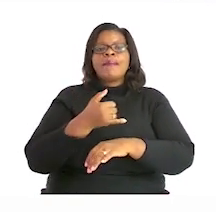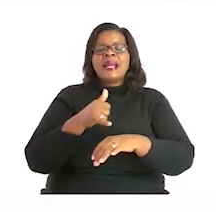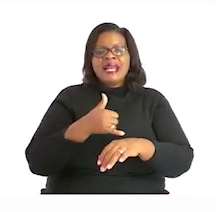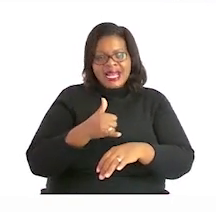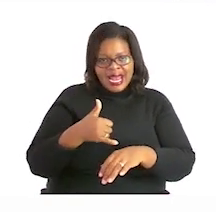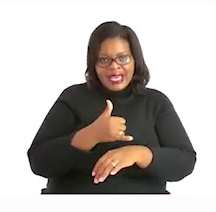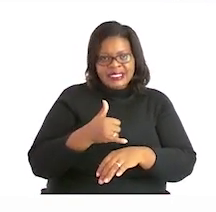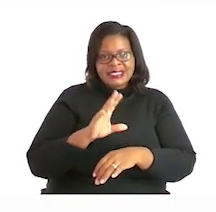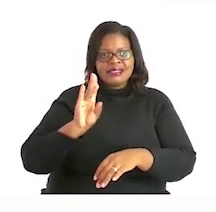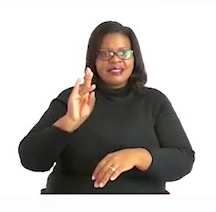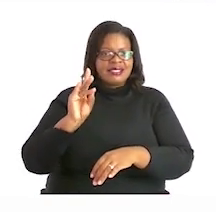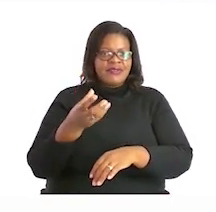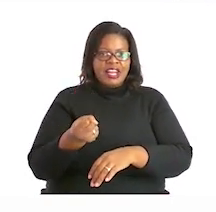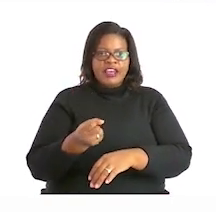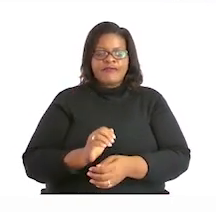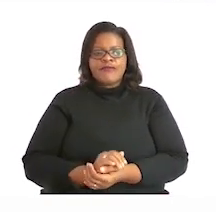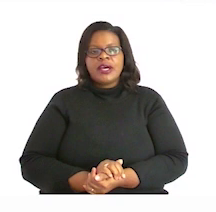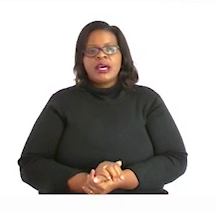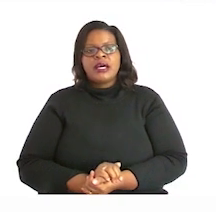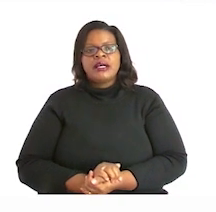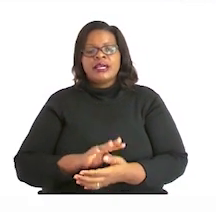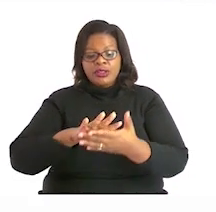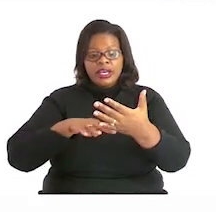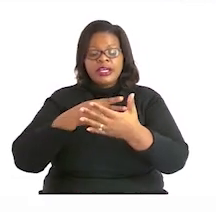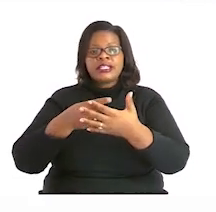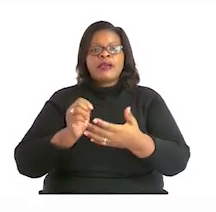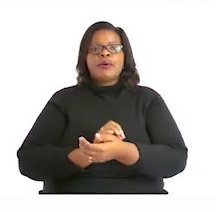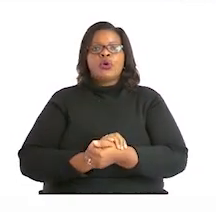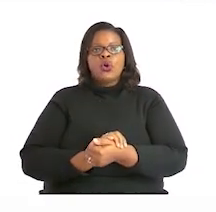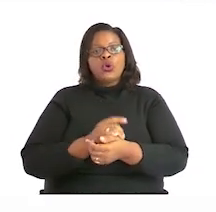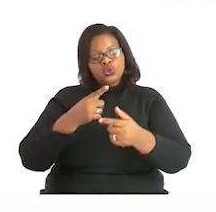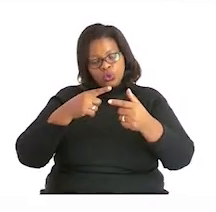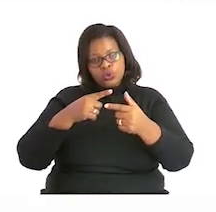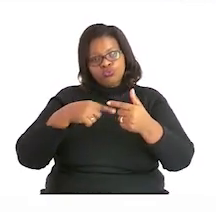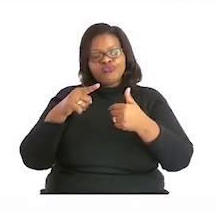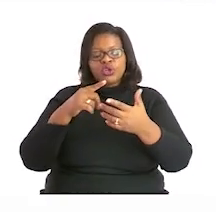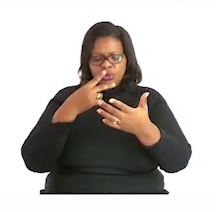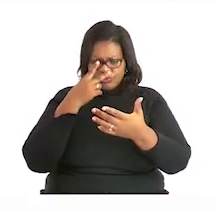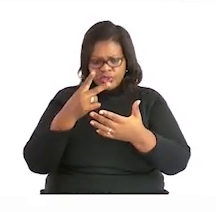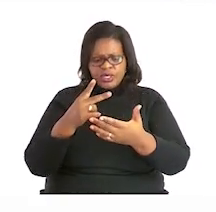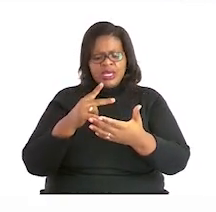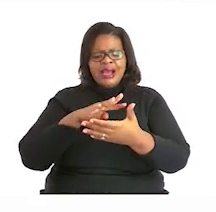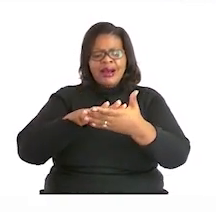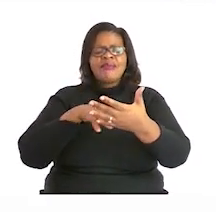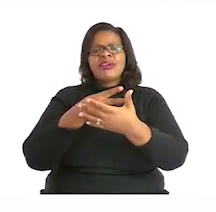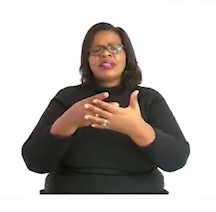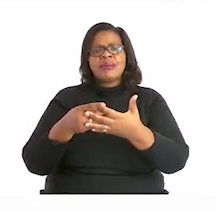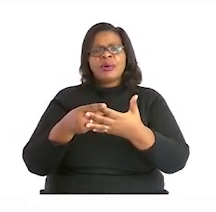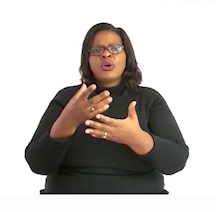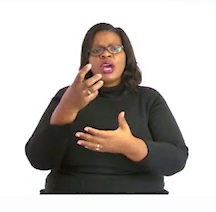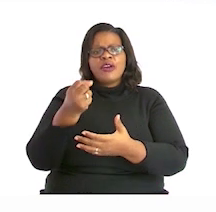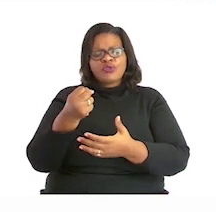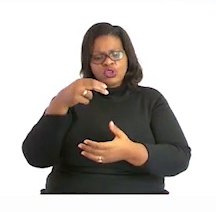the seven has. We go to our place value chart, and we see the seven is a unit, or